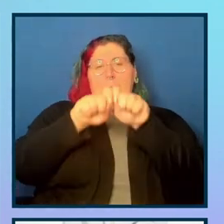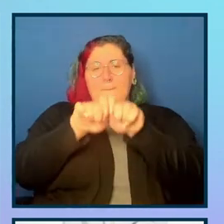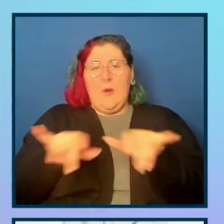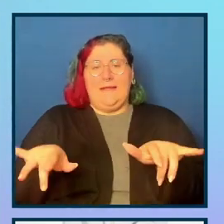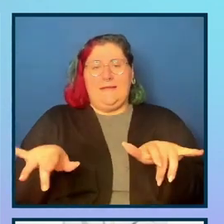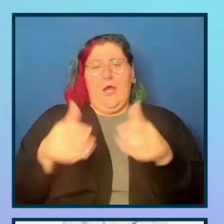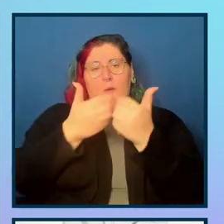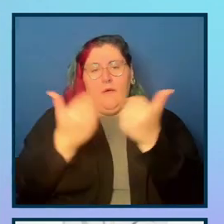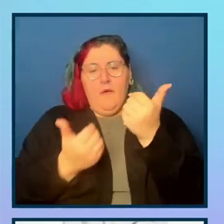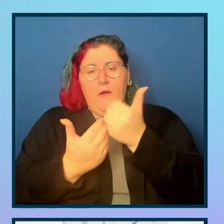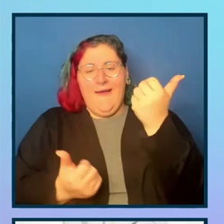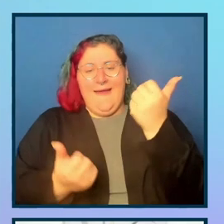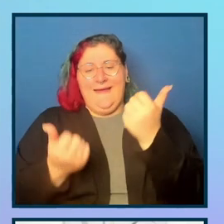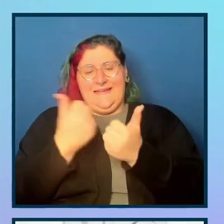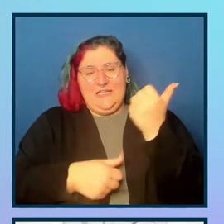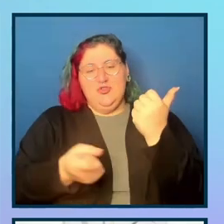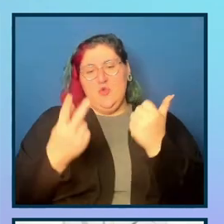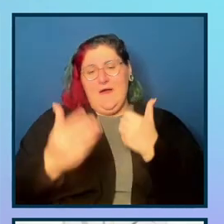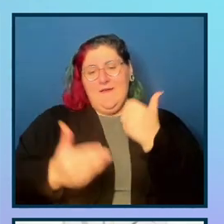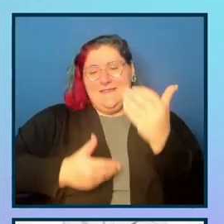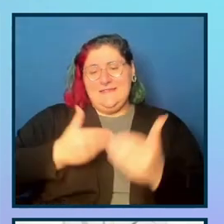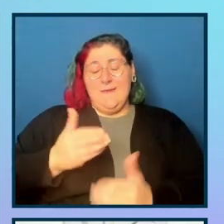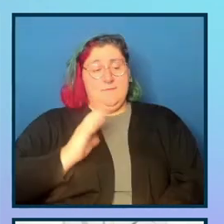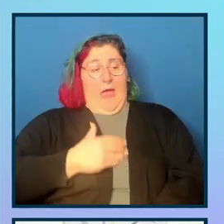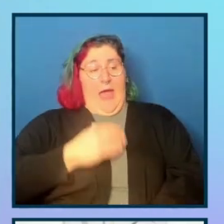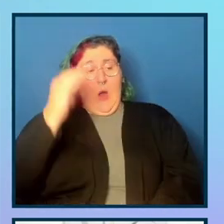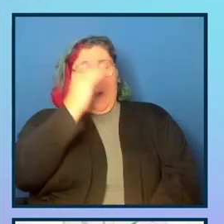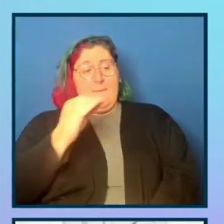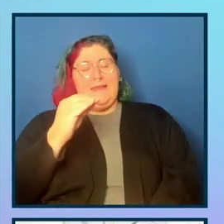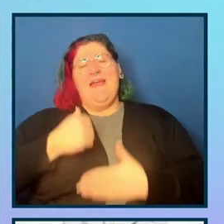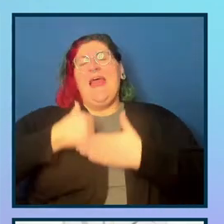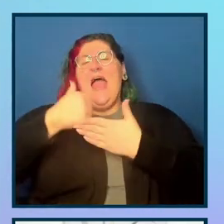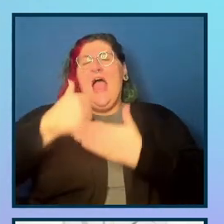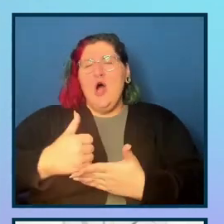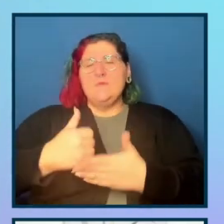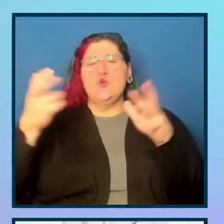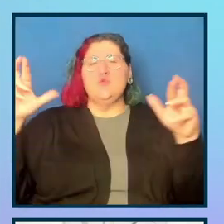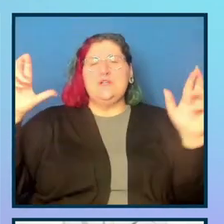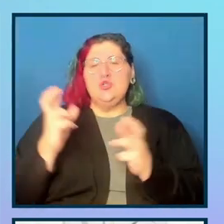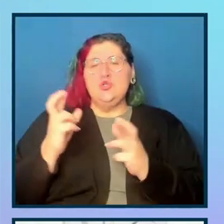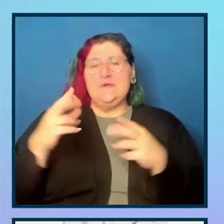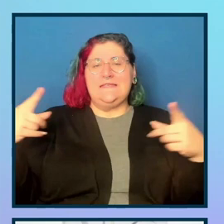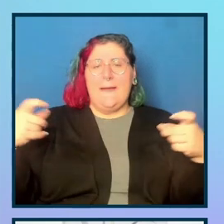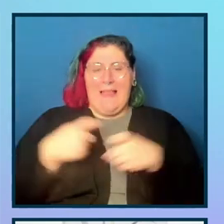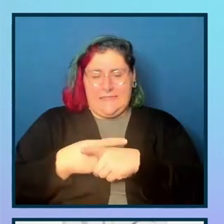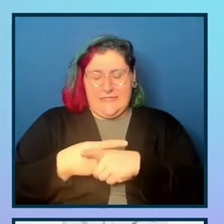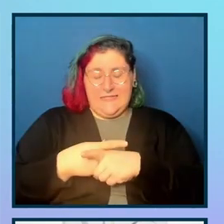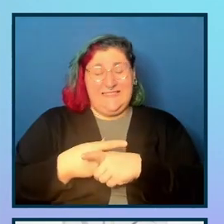aligned with the way Agile development development is done. It reduces complexity, and we all know that complexity kills.